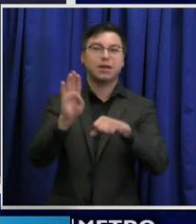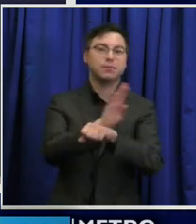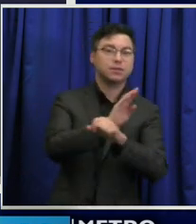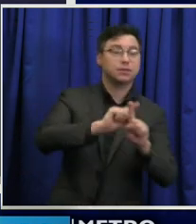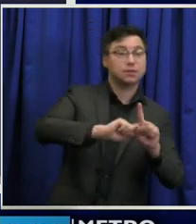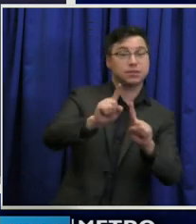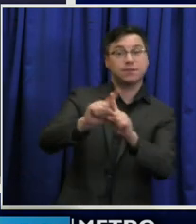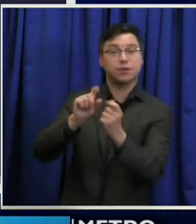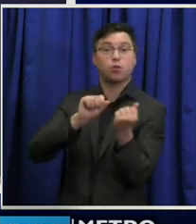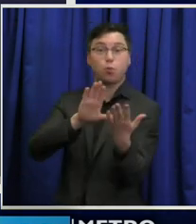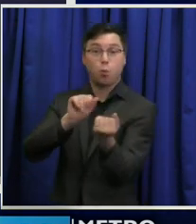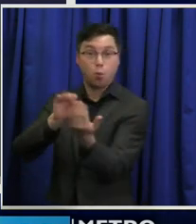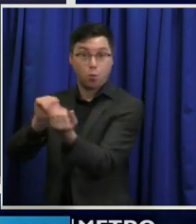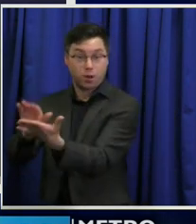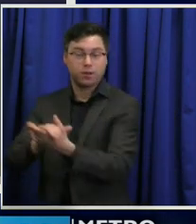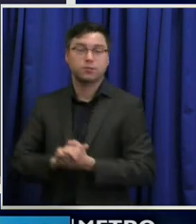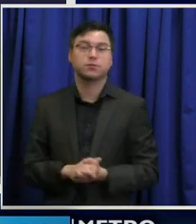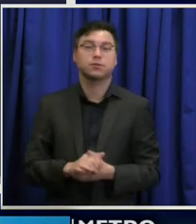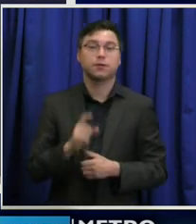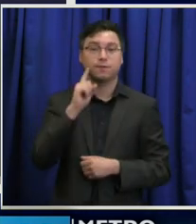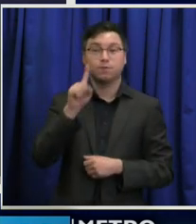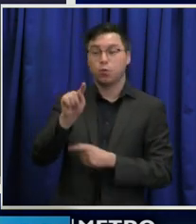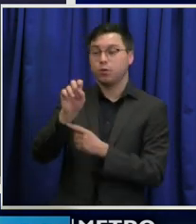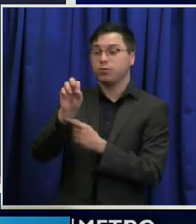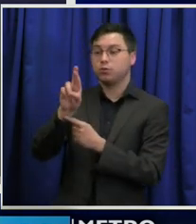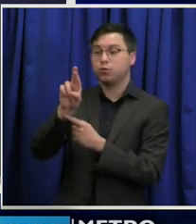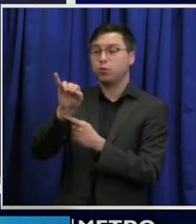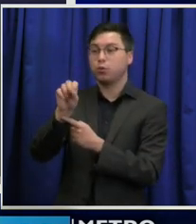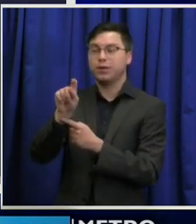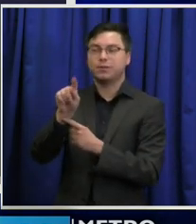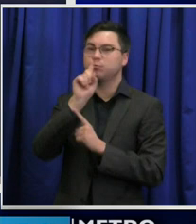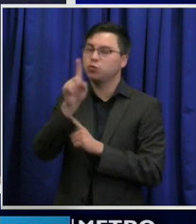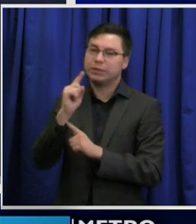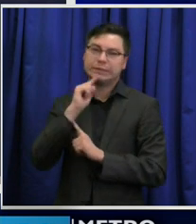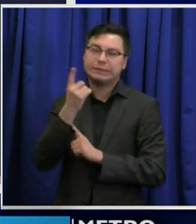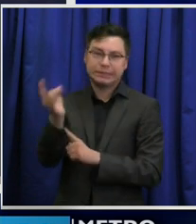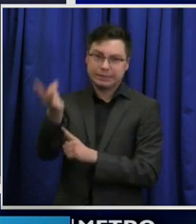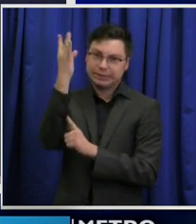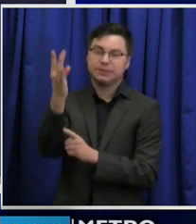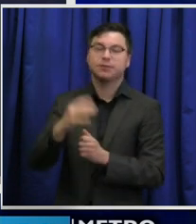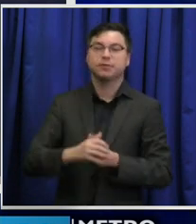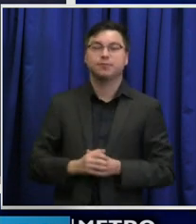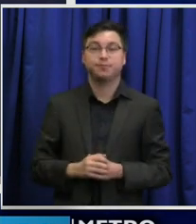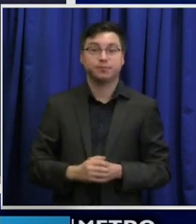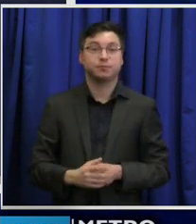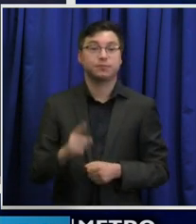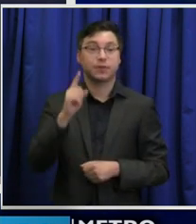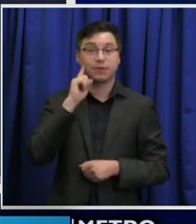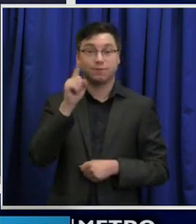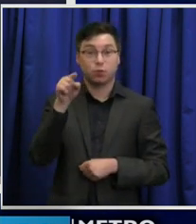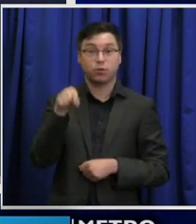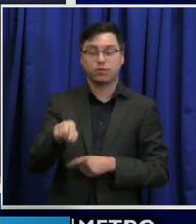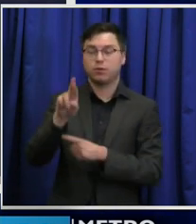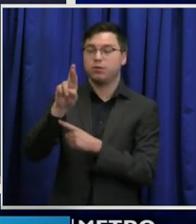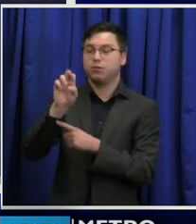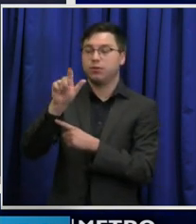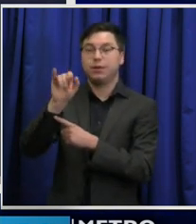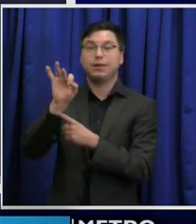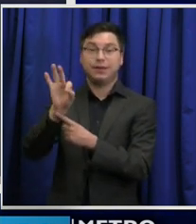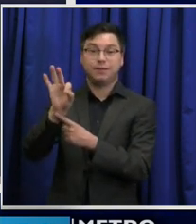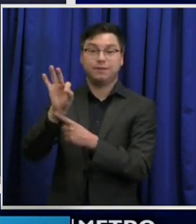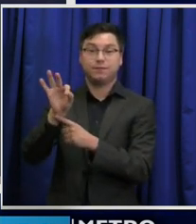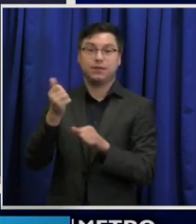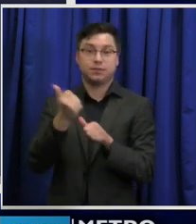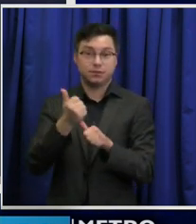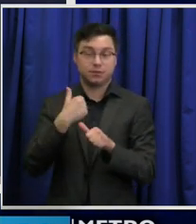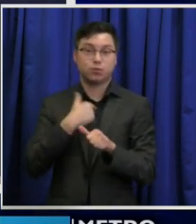the events and tourism industry, it's been quite catastrophic. Through the Metro COVID-19 relief assistance, we applied for and